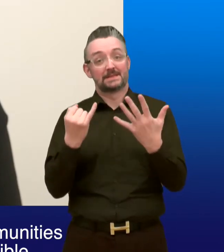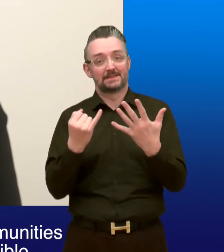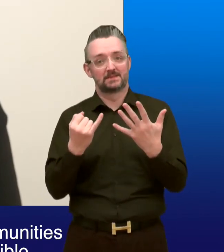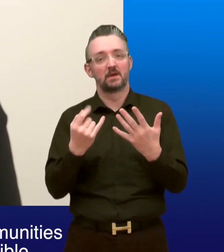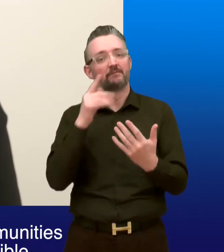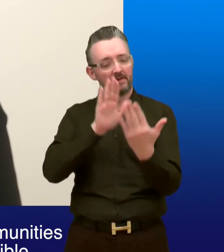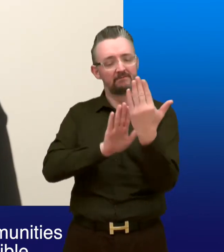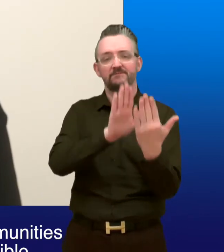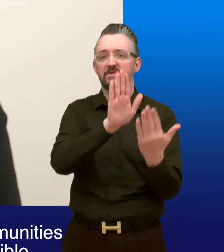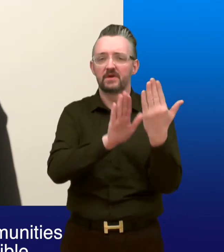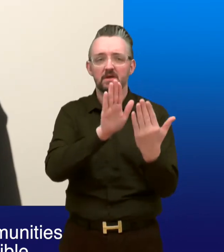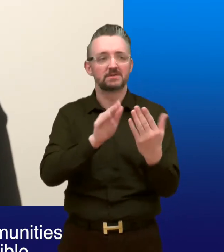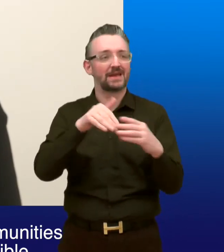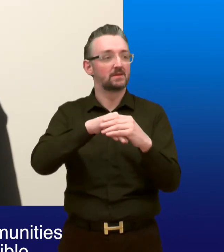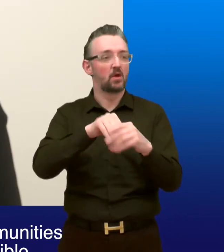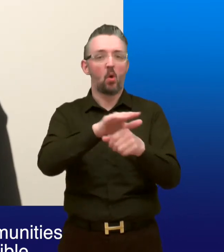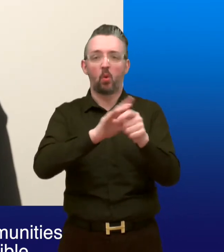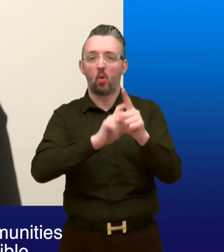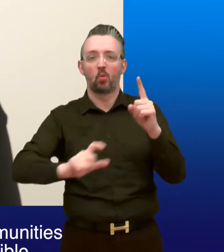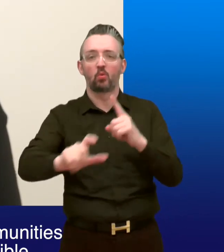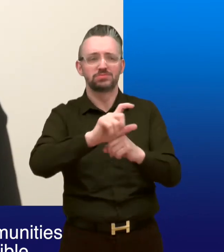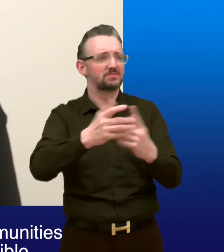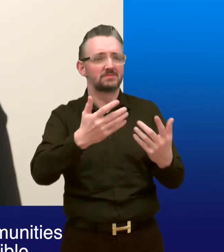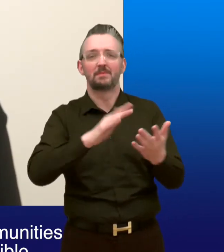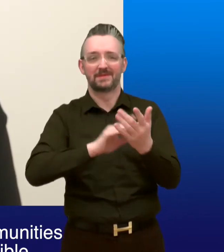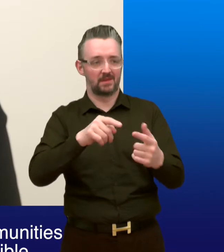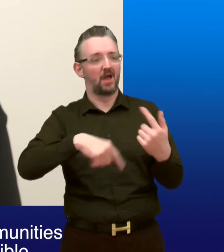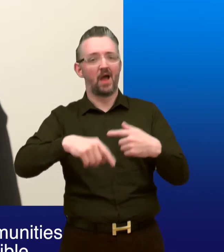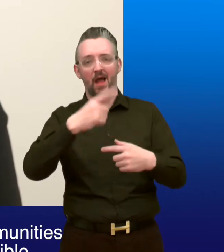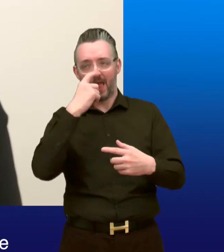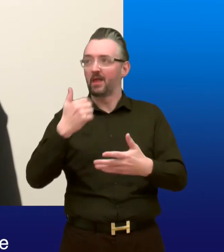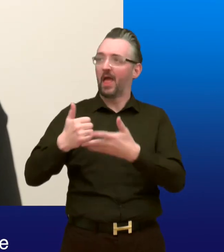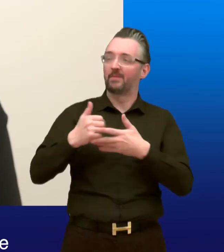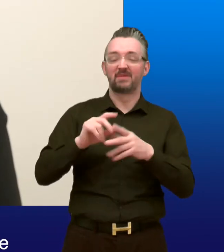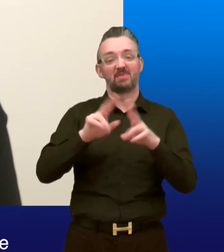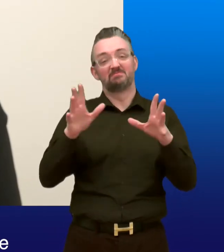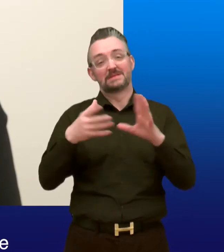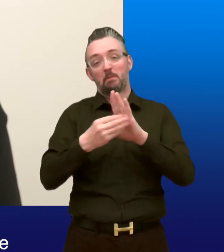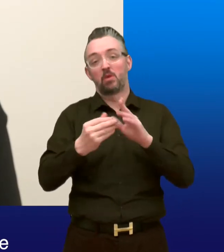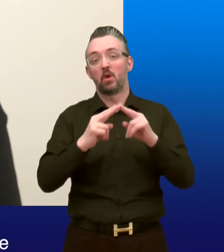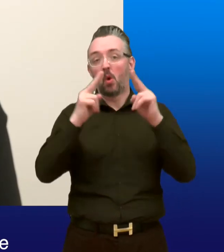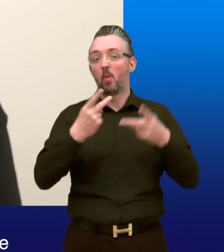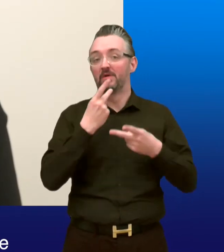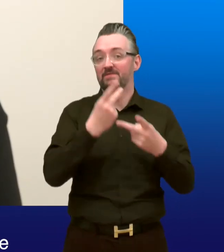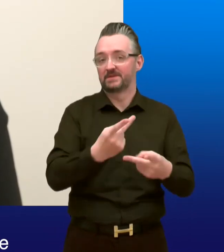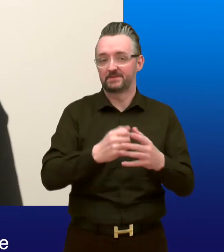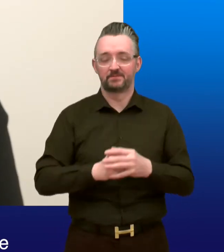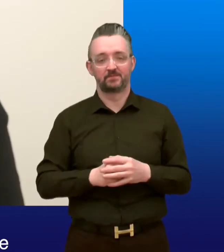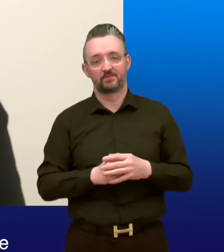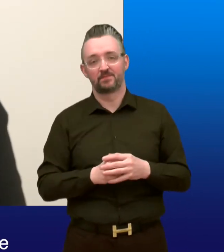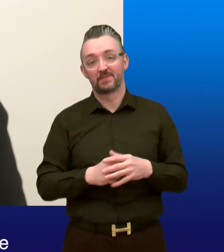Deliver face-to-face services in local communities in places that are convenient and accessible. This includes home visits if appropriate.